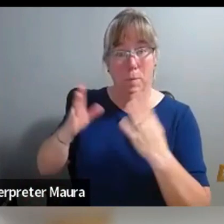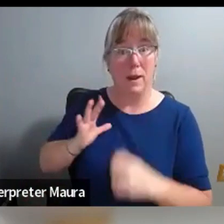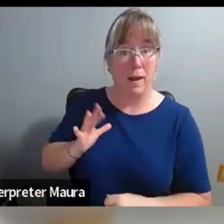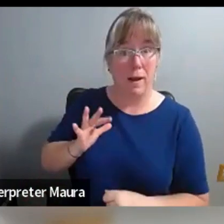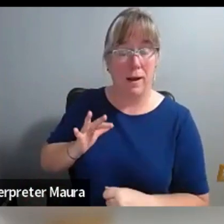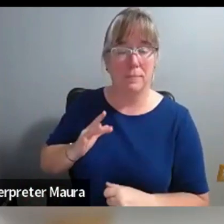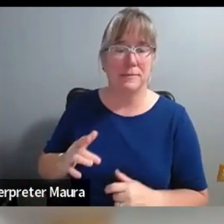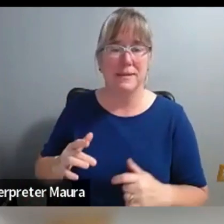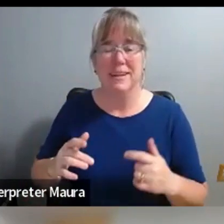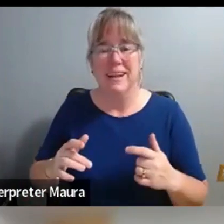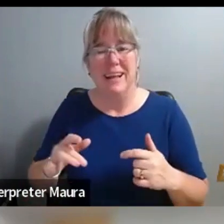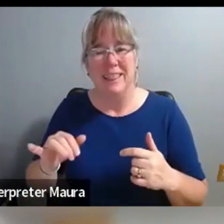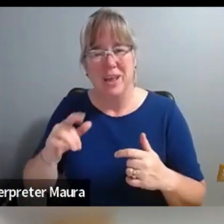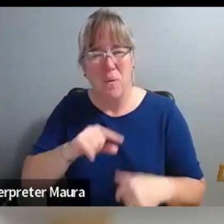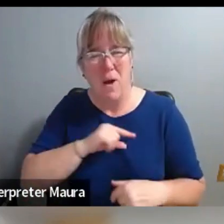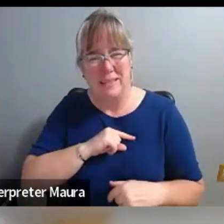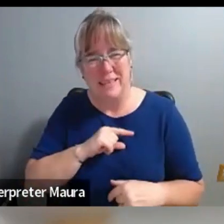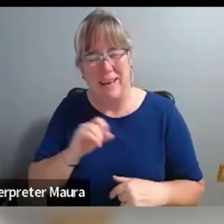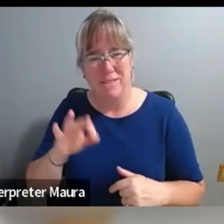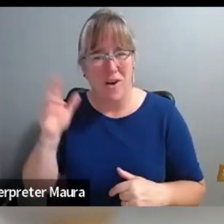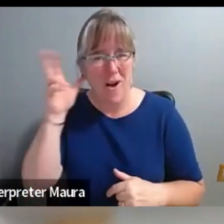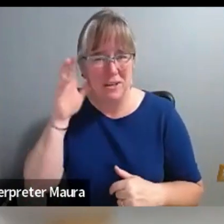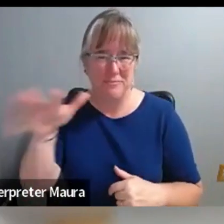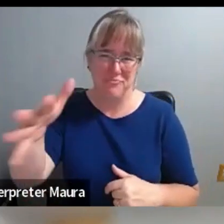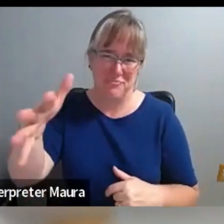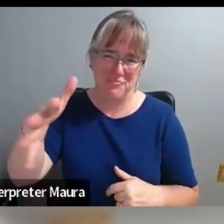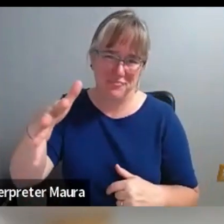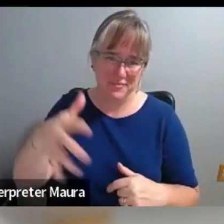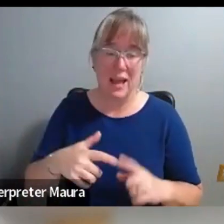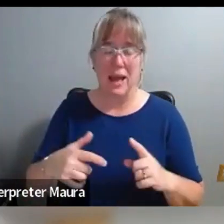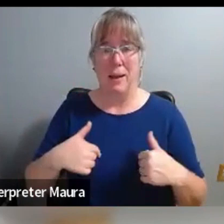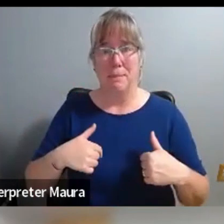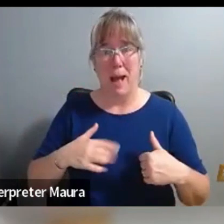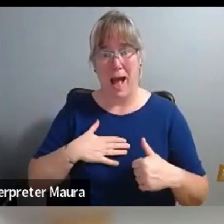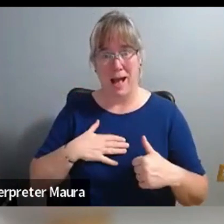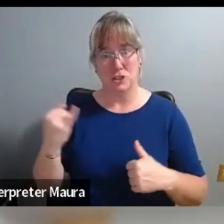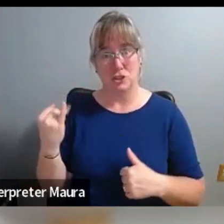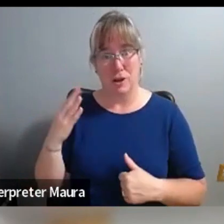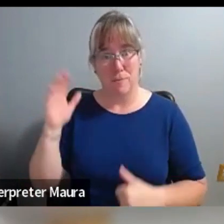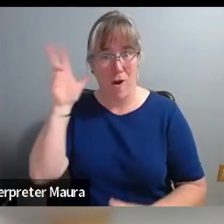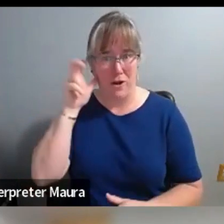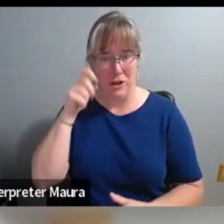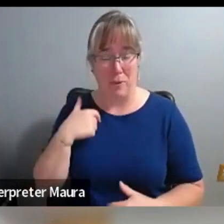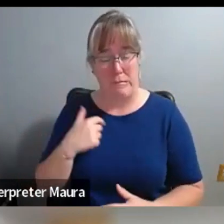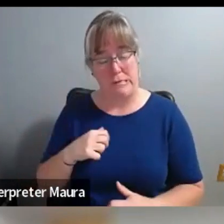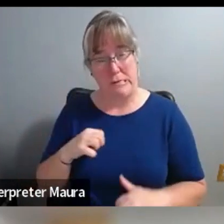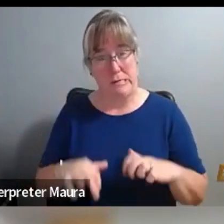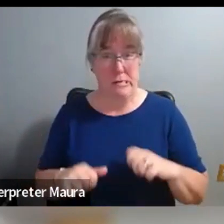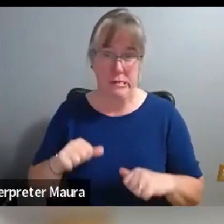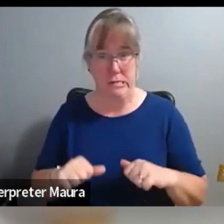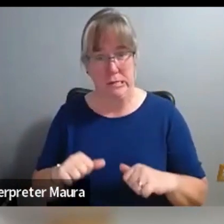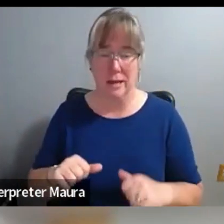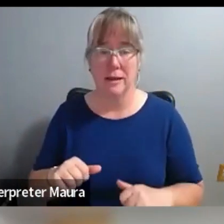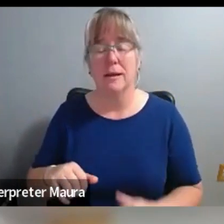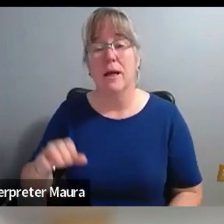Because Zoom is not the greatest listening environment. So just as an audio person, I had to, the Black Creatures music is